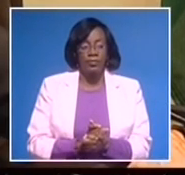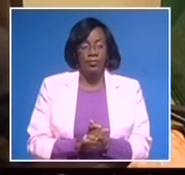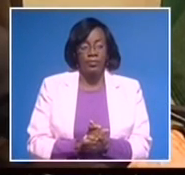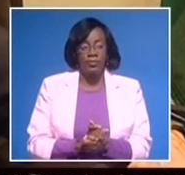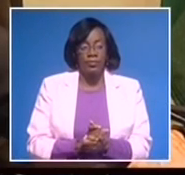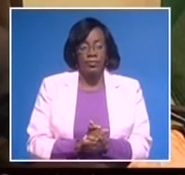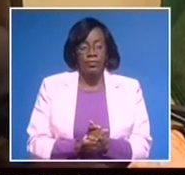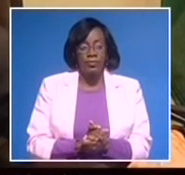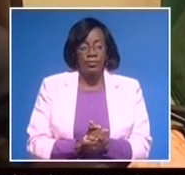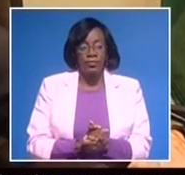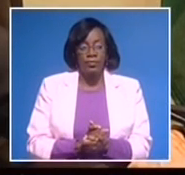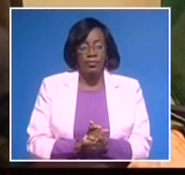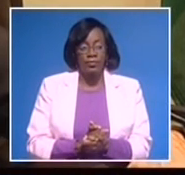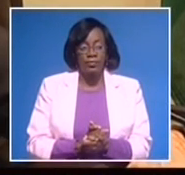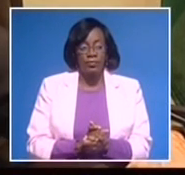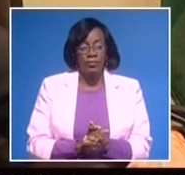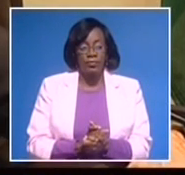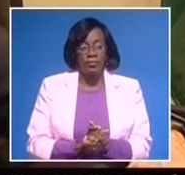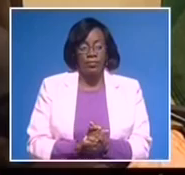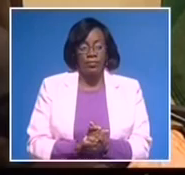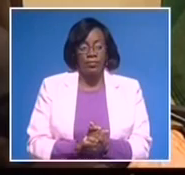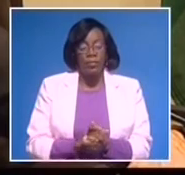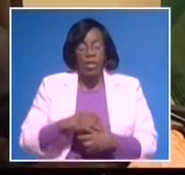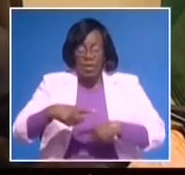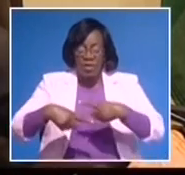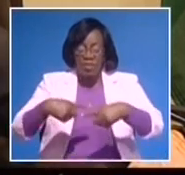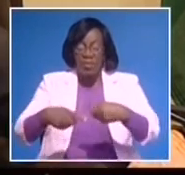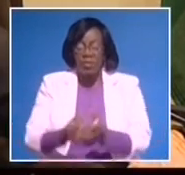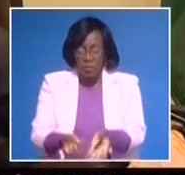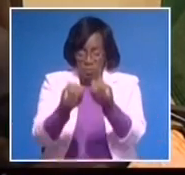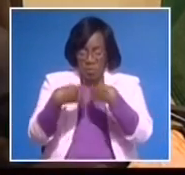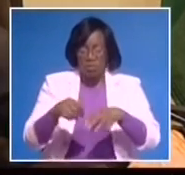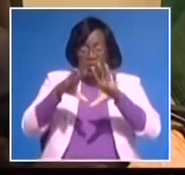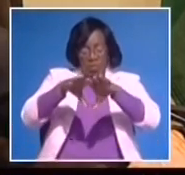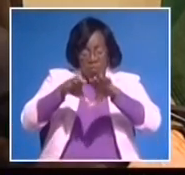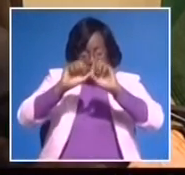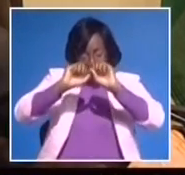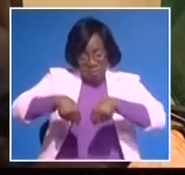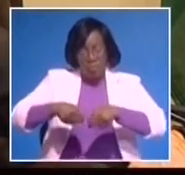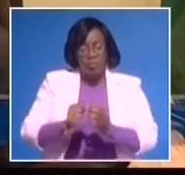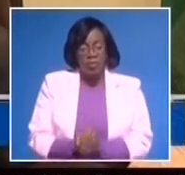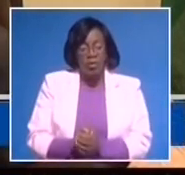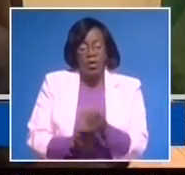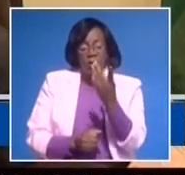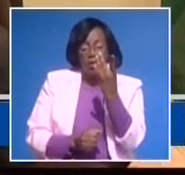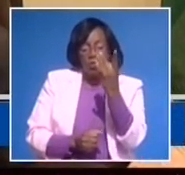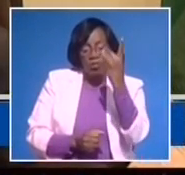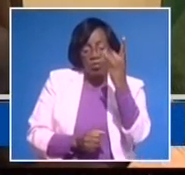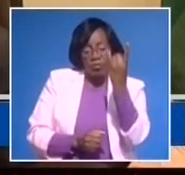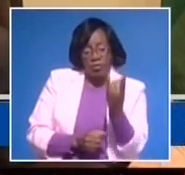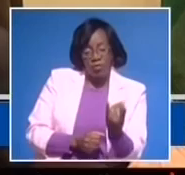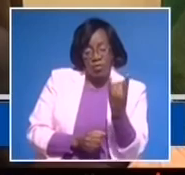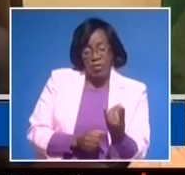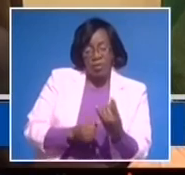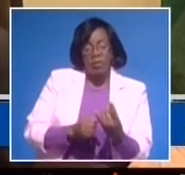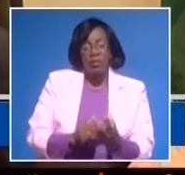the process to get approval for beef, Namibian beef to be reported into the United States, has been moving